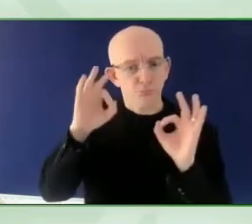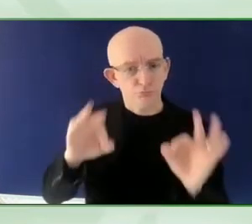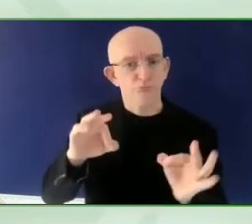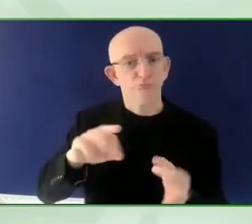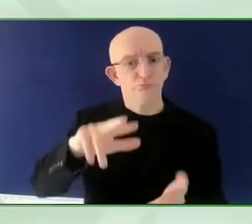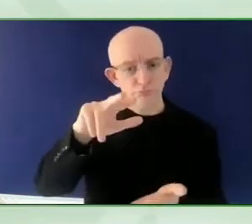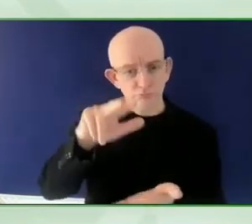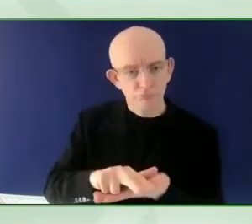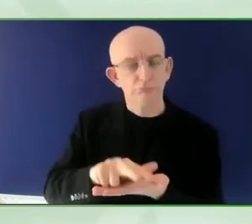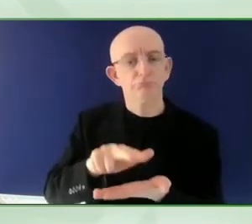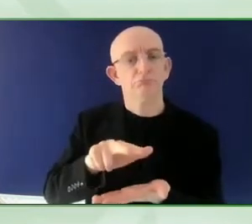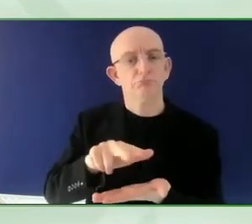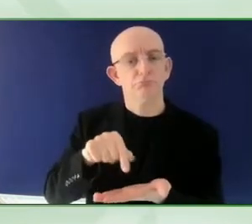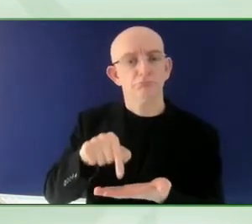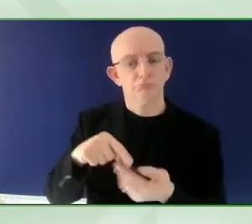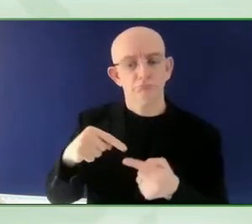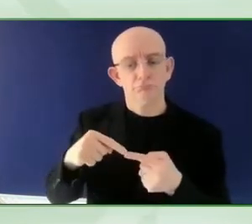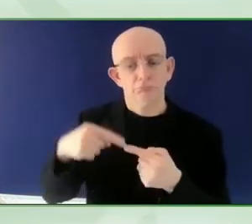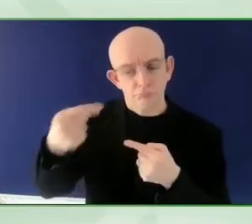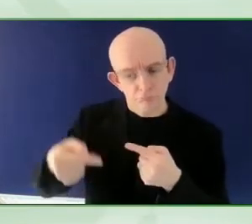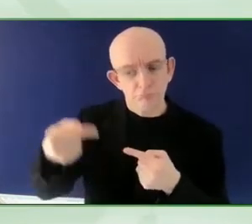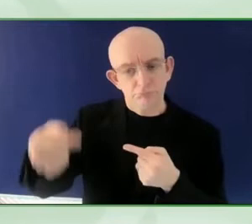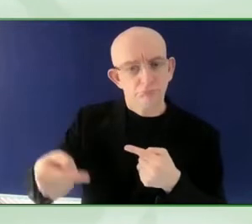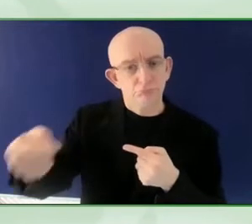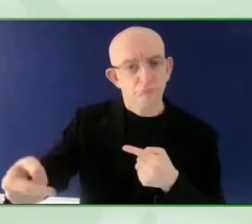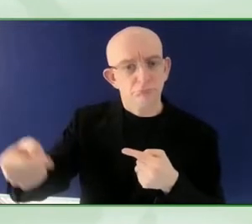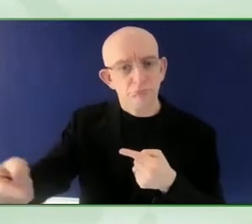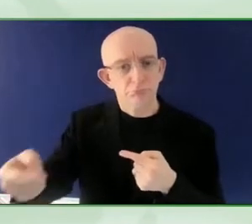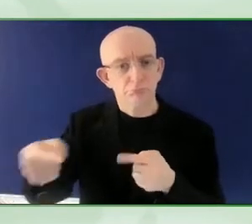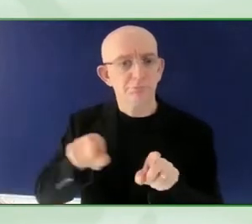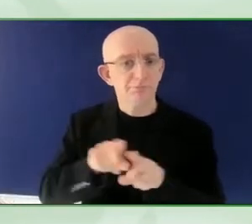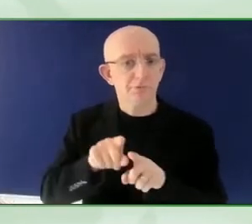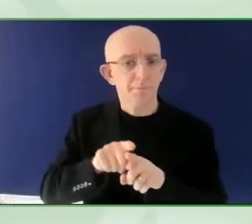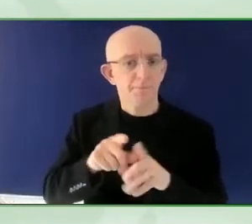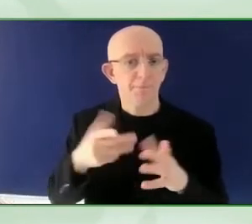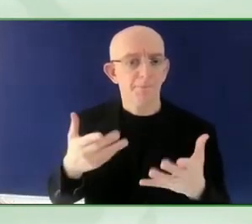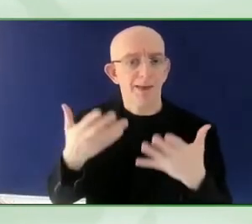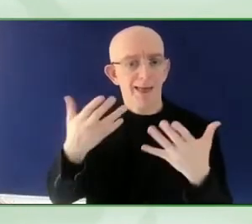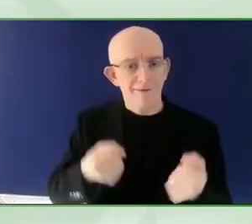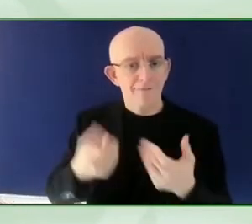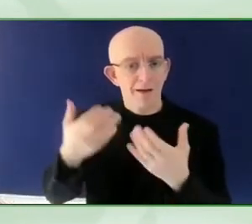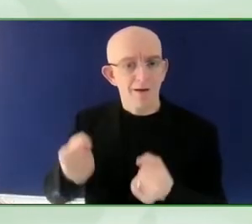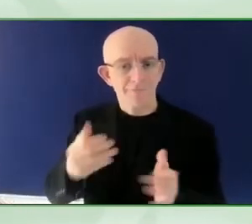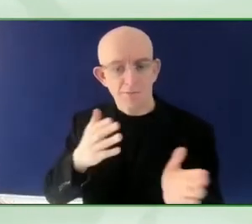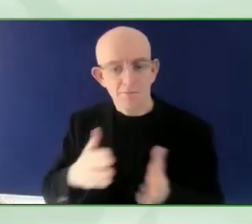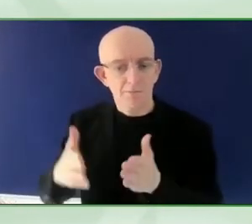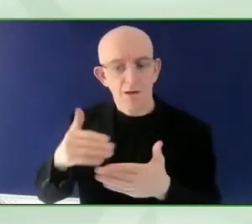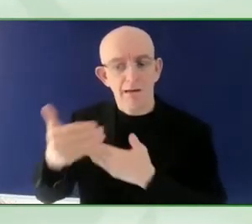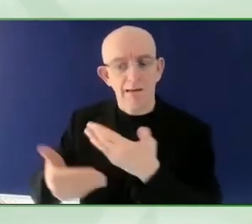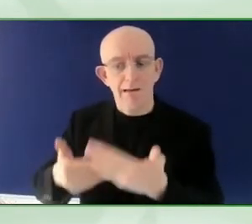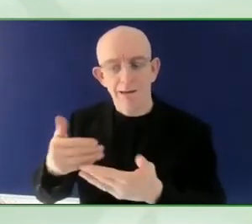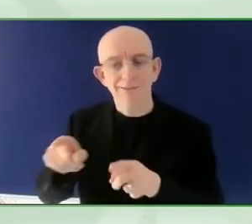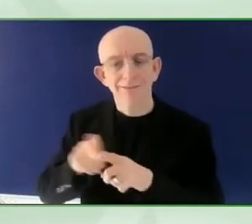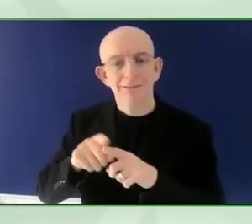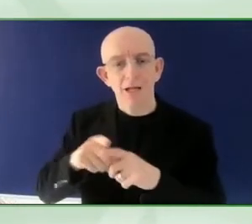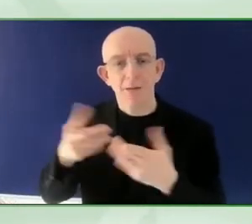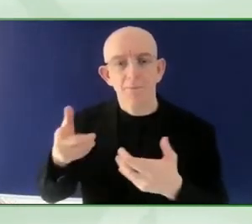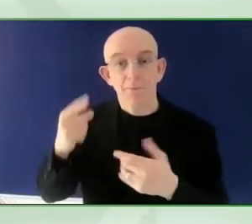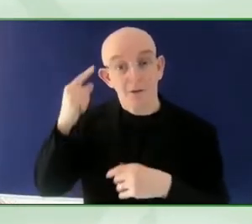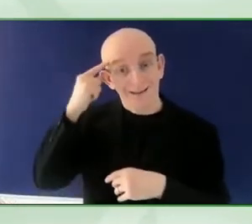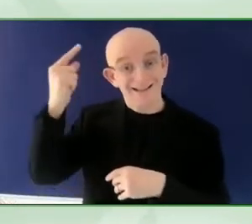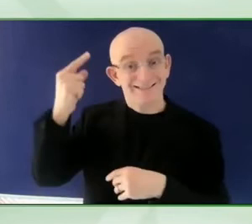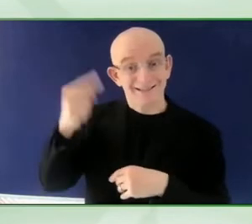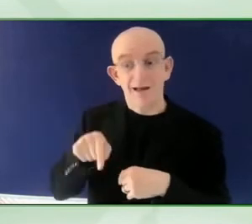announcement of Germany and Jordan to be the next co-host. There are other countries that have already expressed interest of